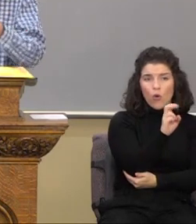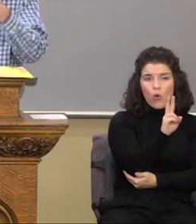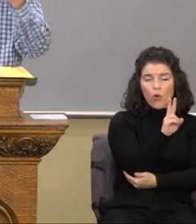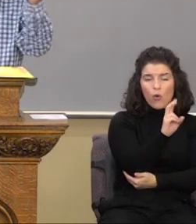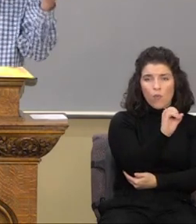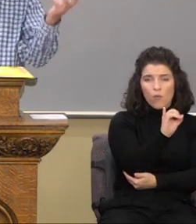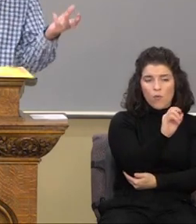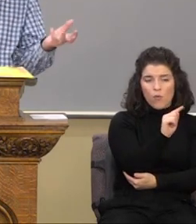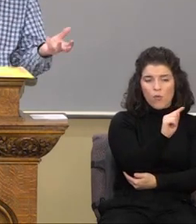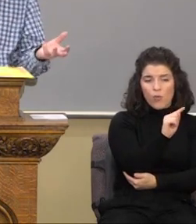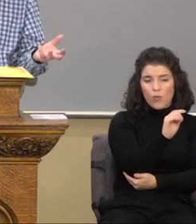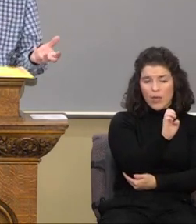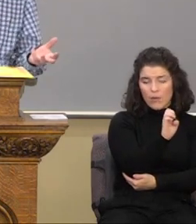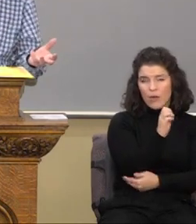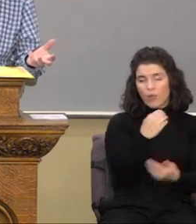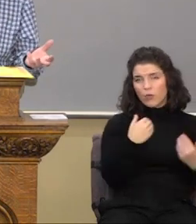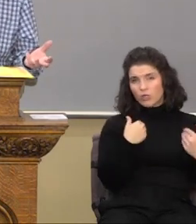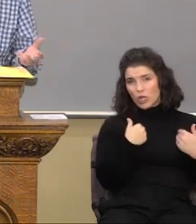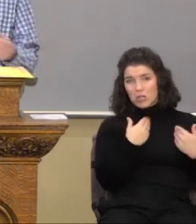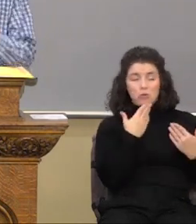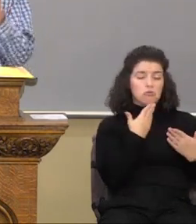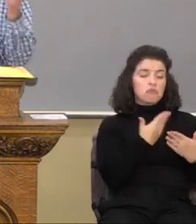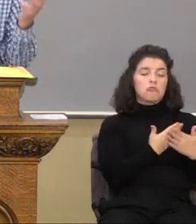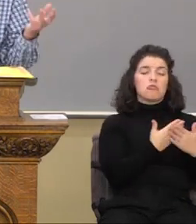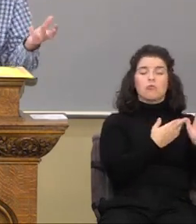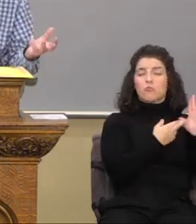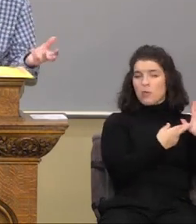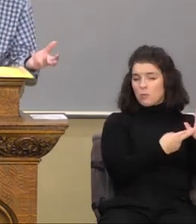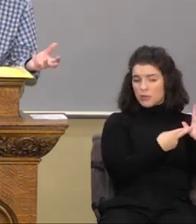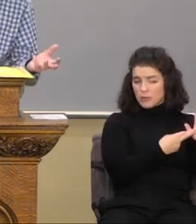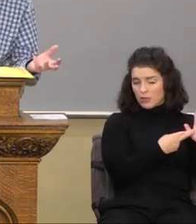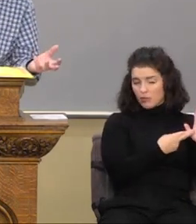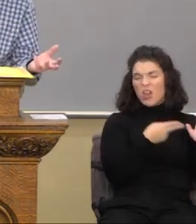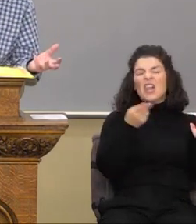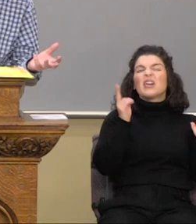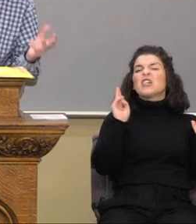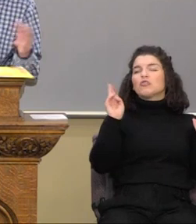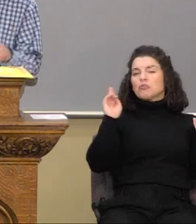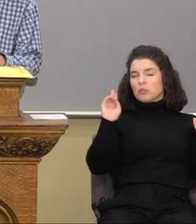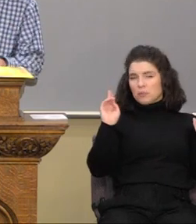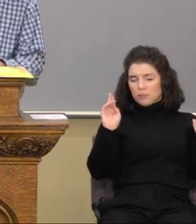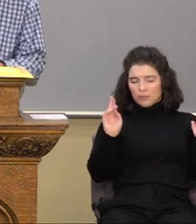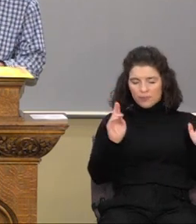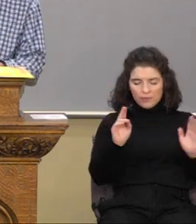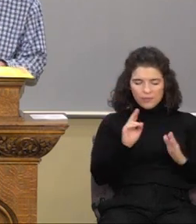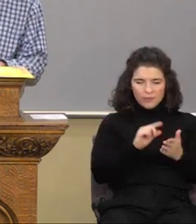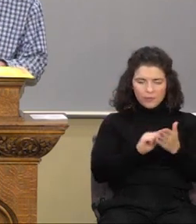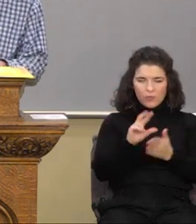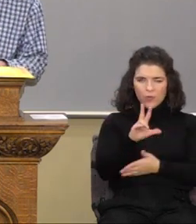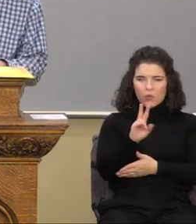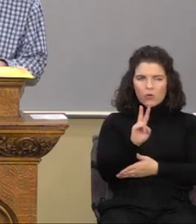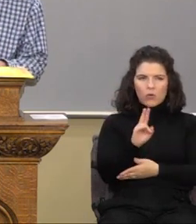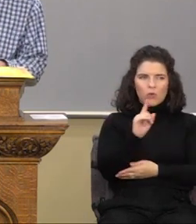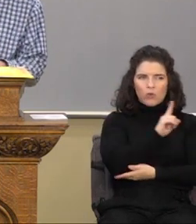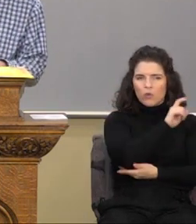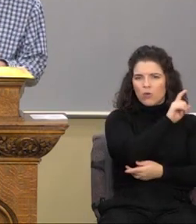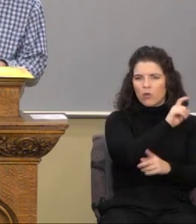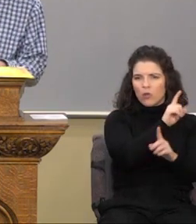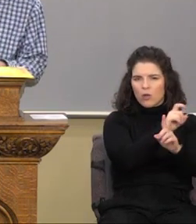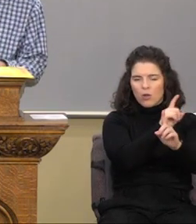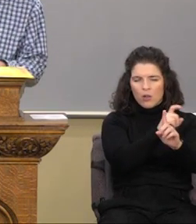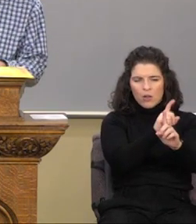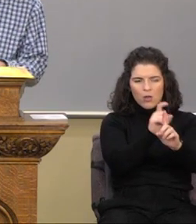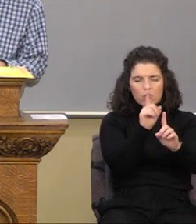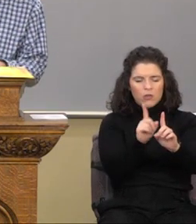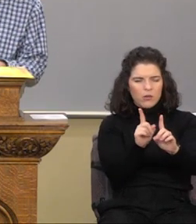which had a very good reputation. They had a history, okay? Verse 32, and likewise, a Levite, when he was